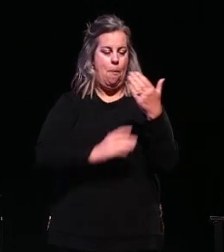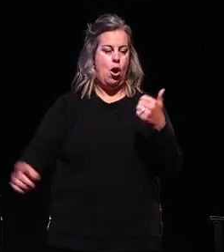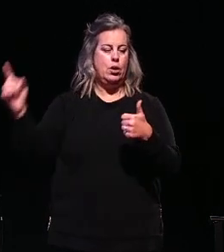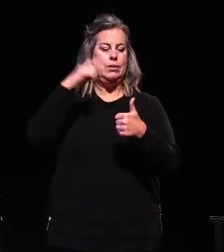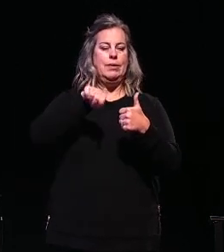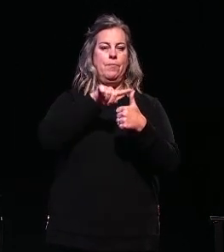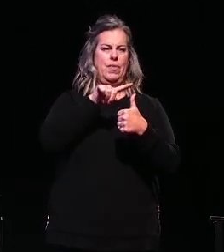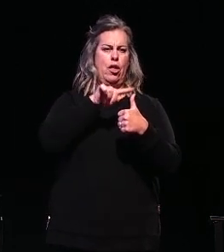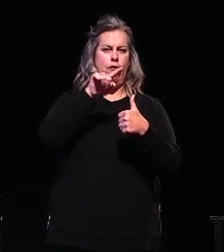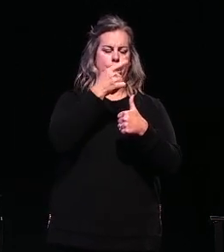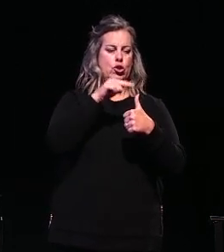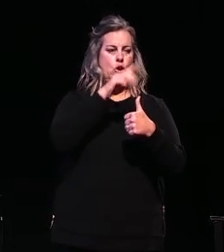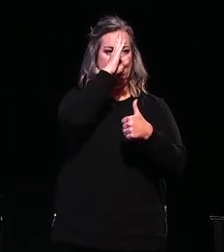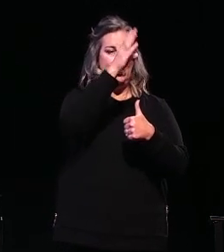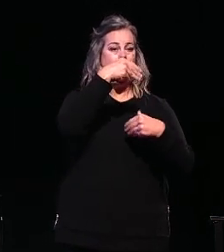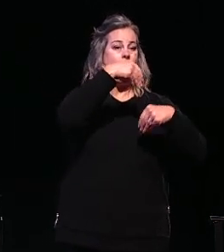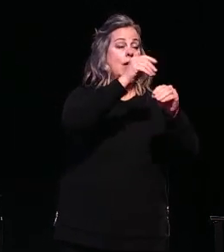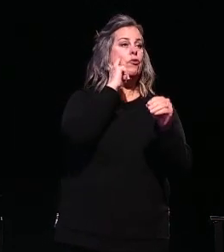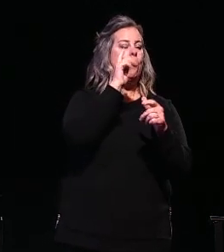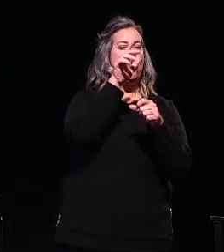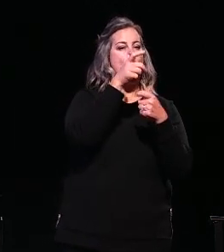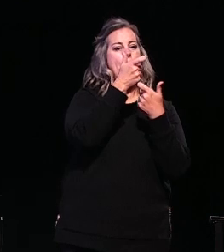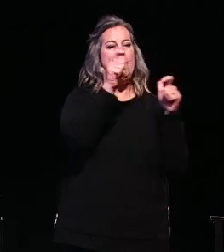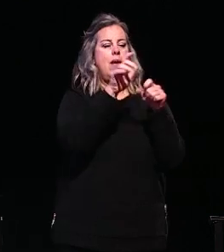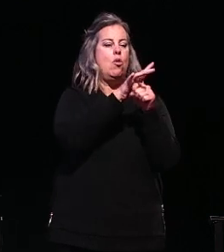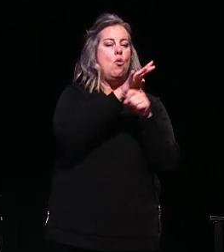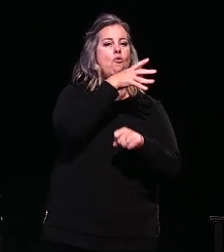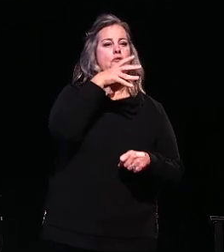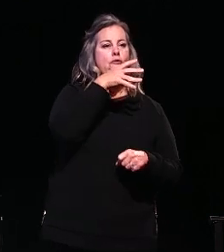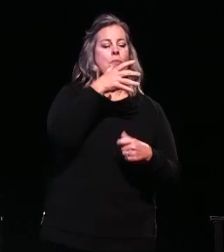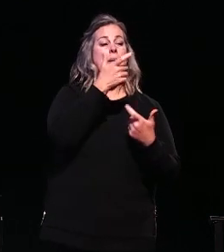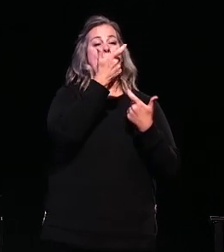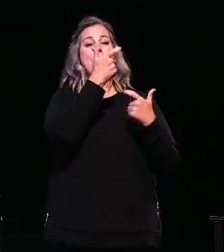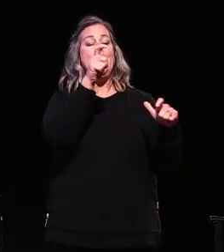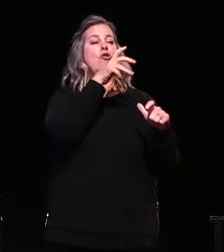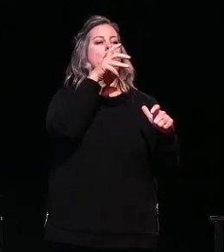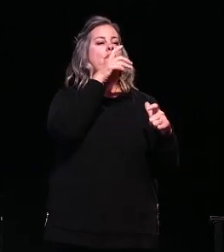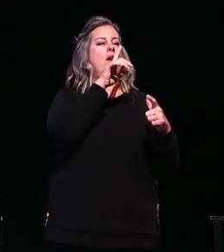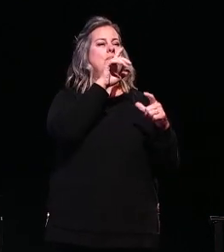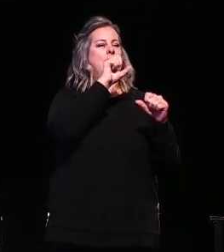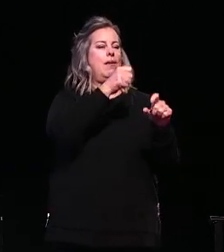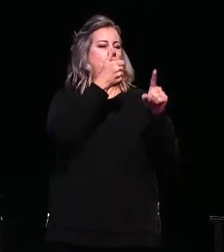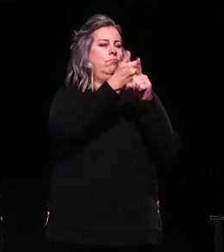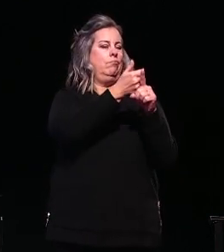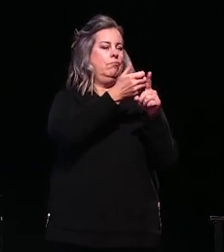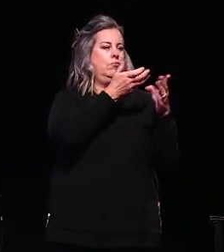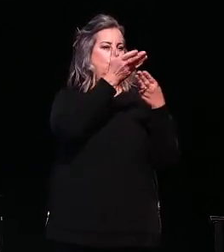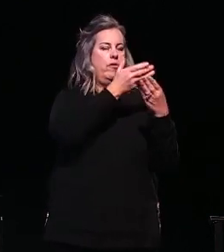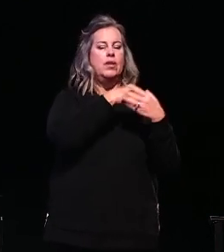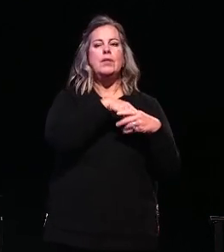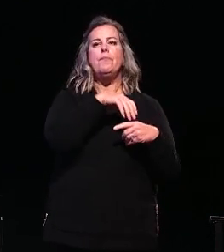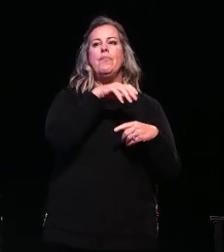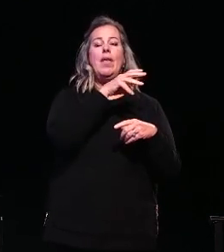from the bottom, we're initially doing direct sales to large and local farms. This is because large farms are self-capable of service and local farms are